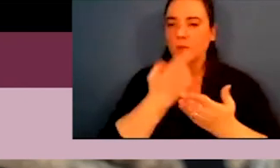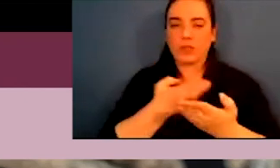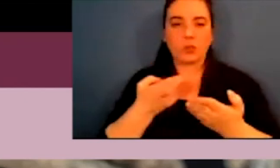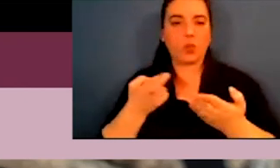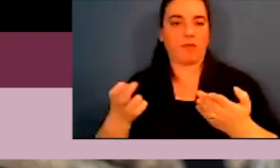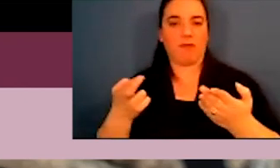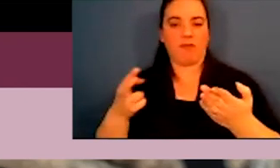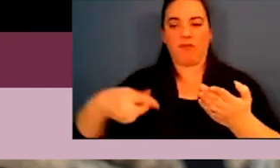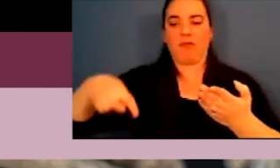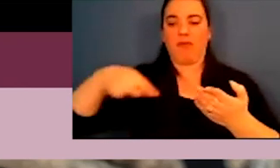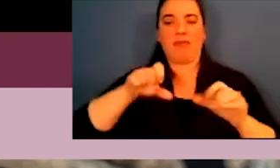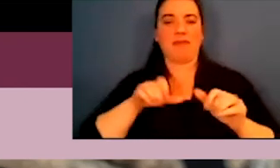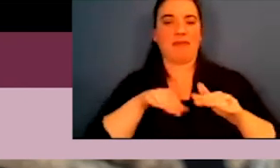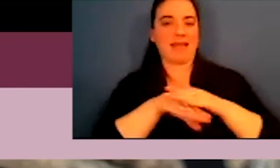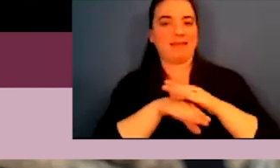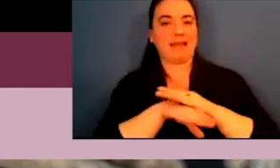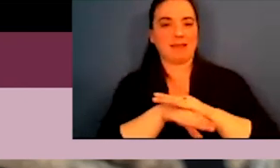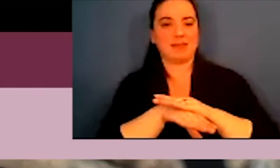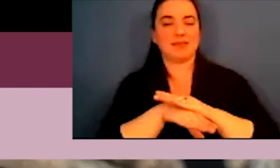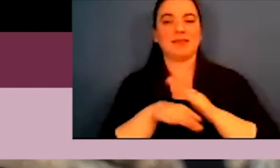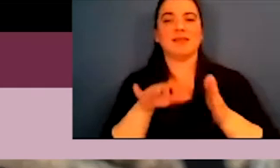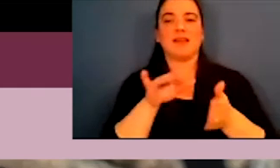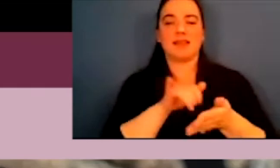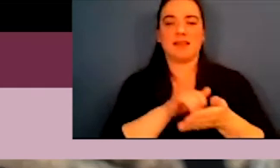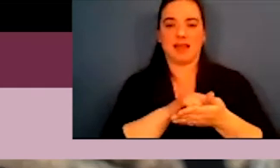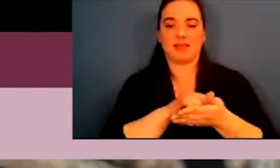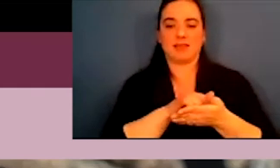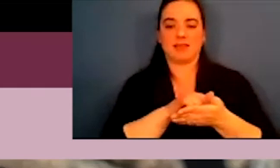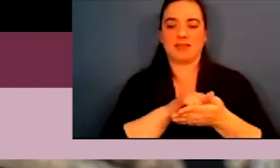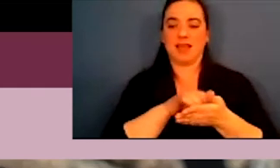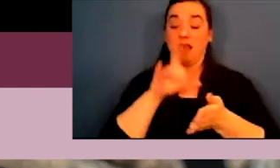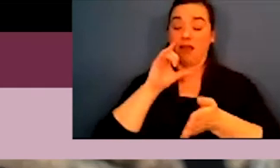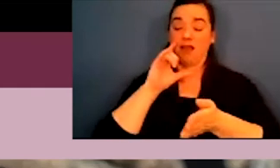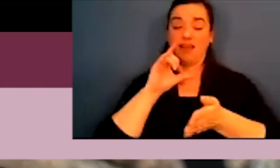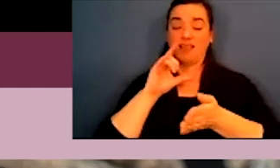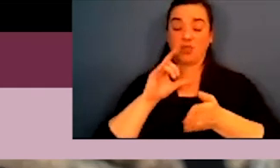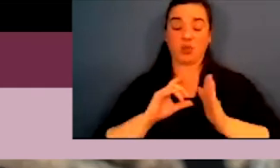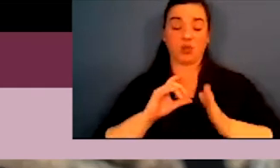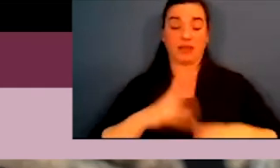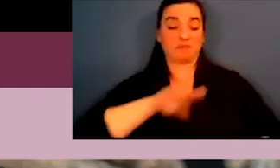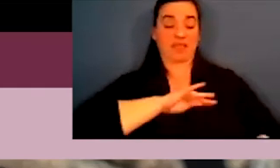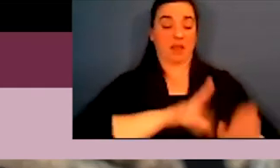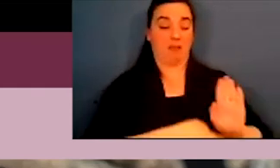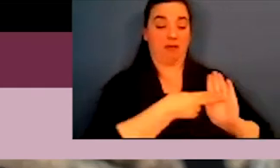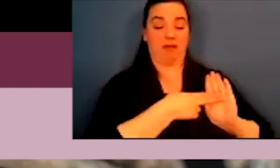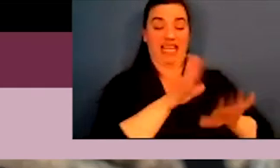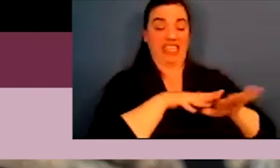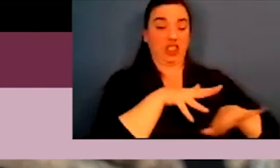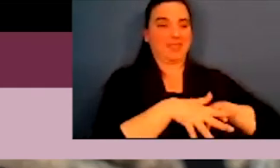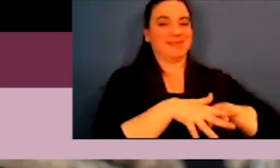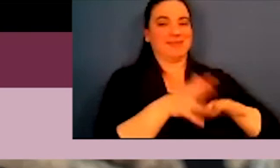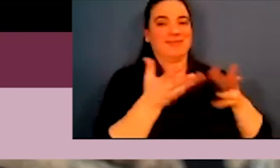low resources that are accessible to indigenous people in Latin America, which makes